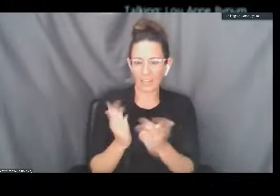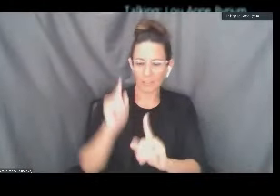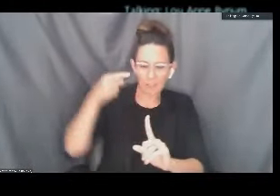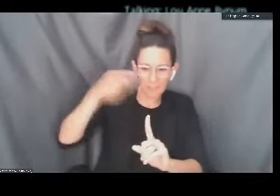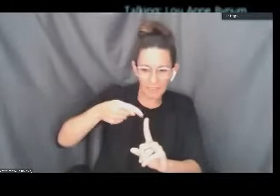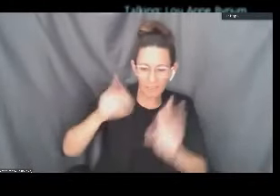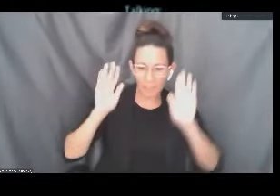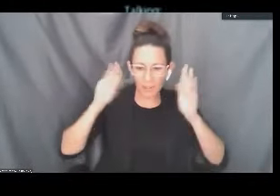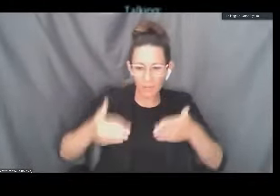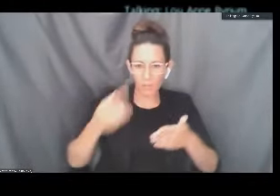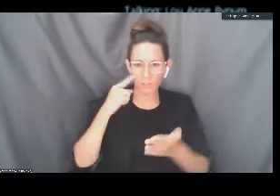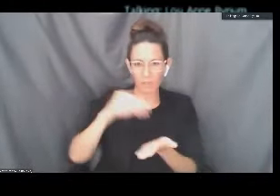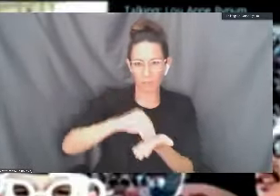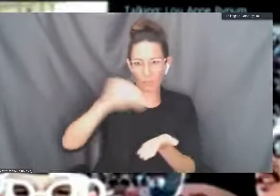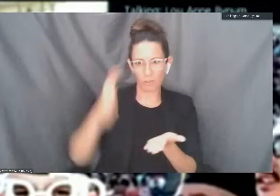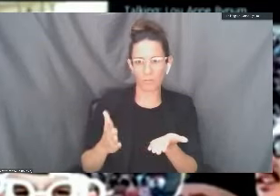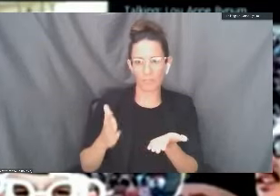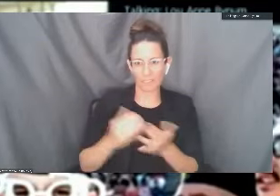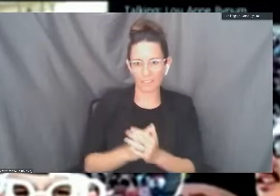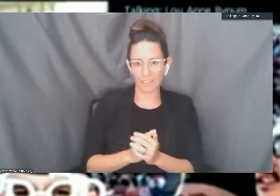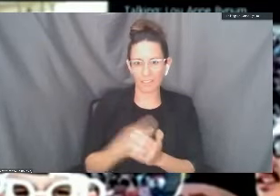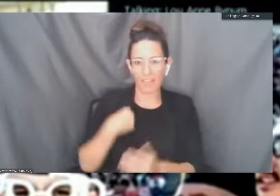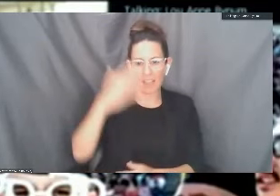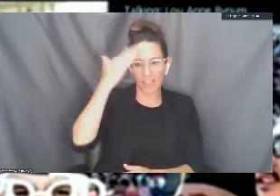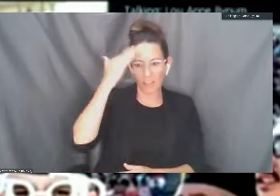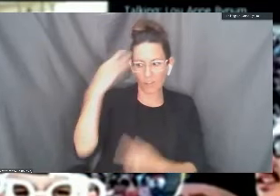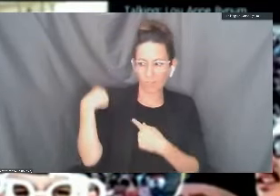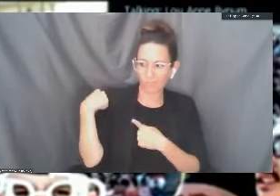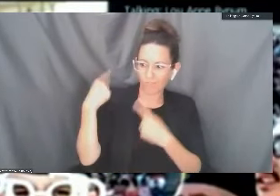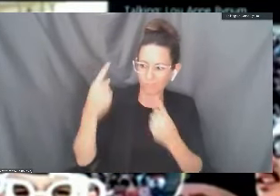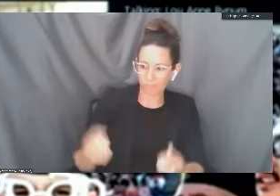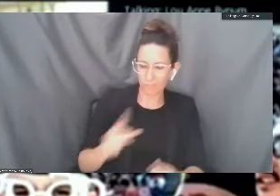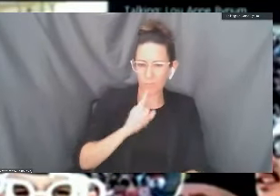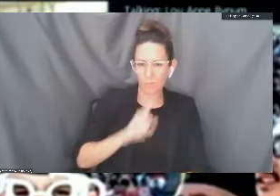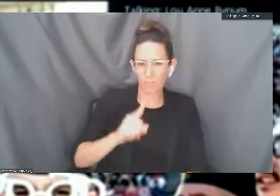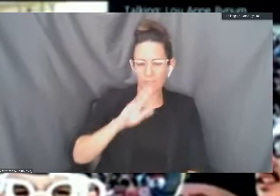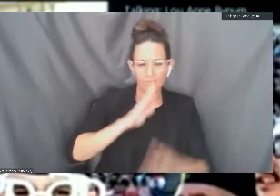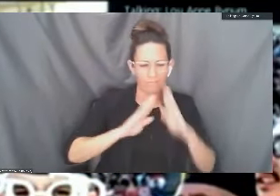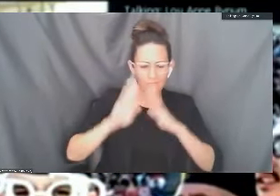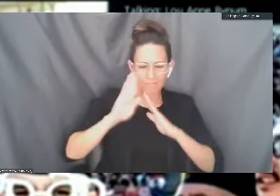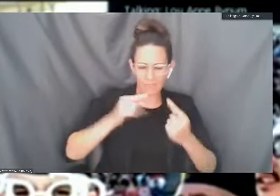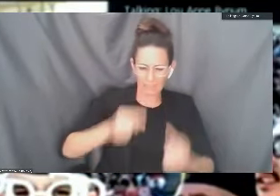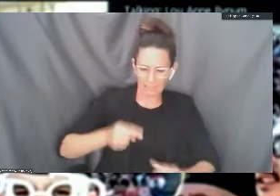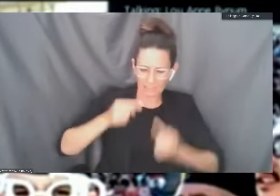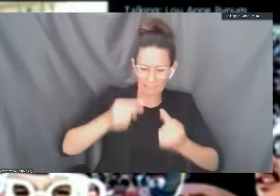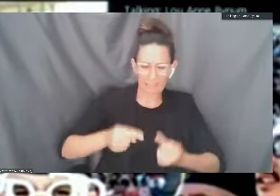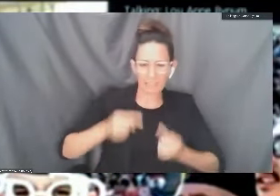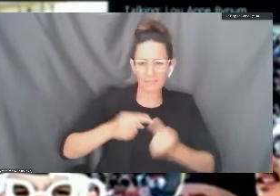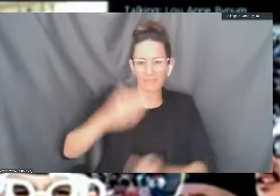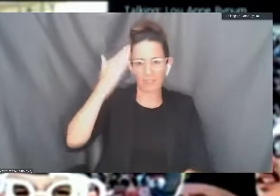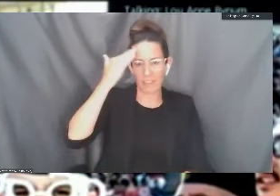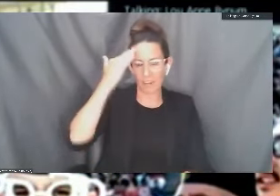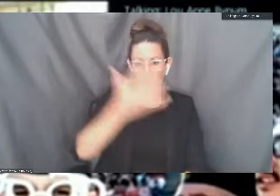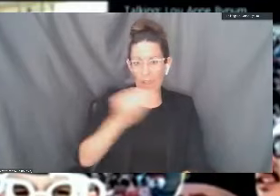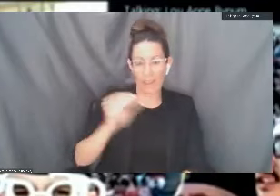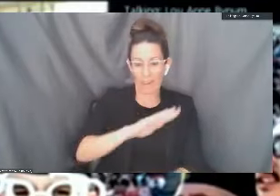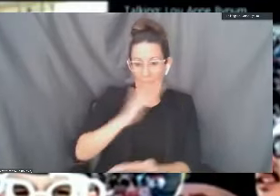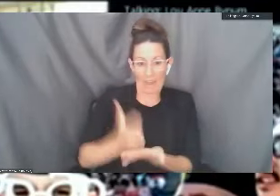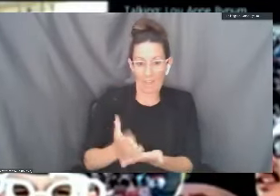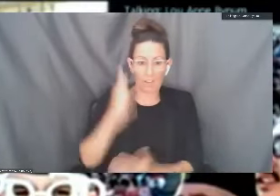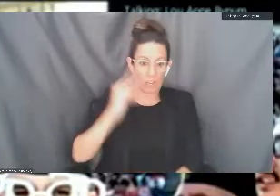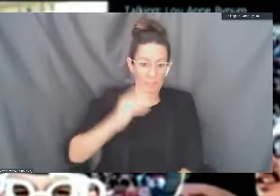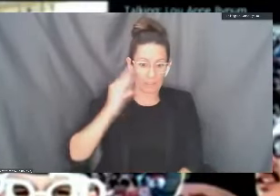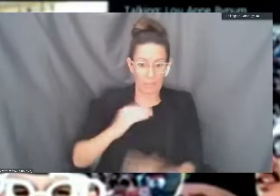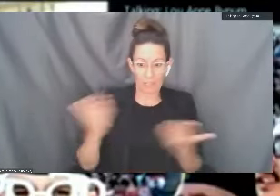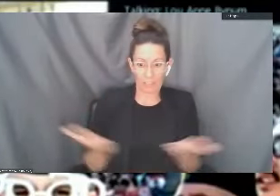for students. I know these past few weeks have been really, really difficult and they're certainly unprecedented for us at